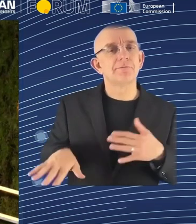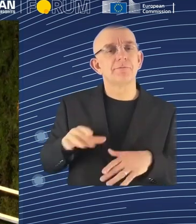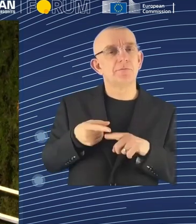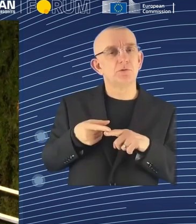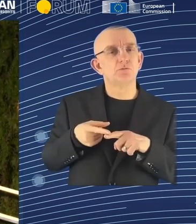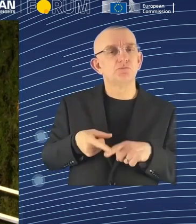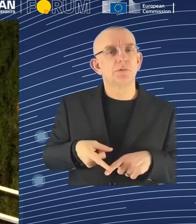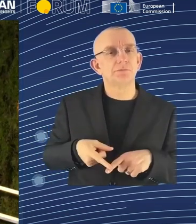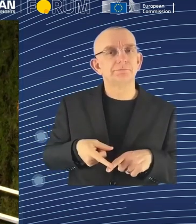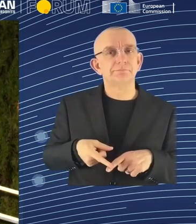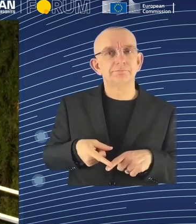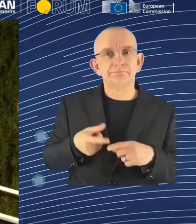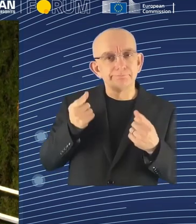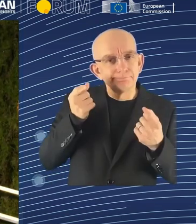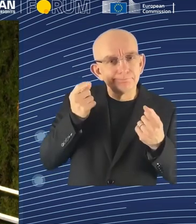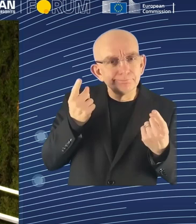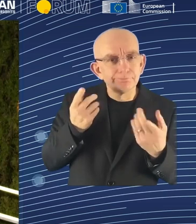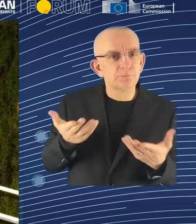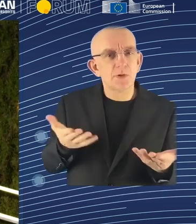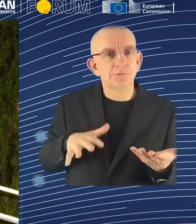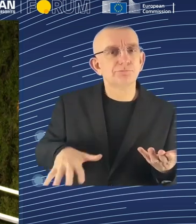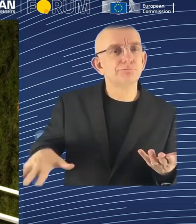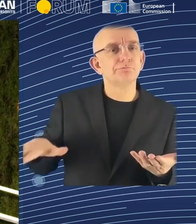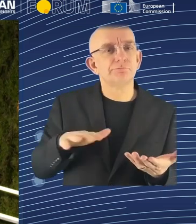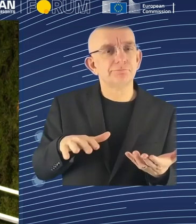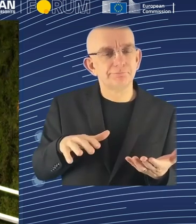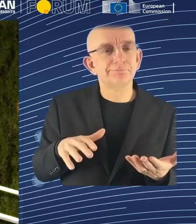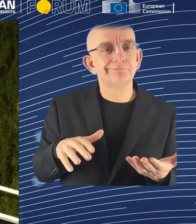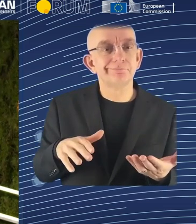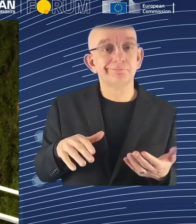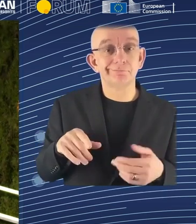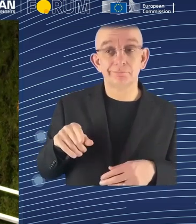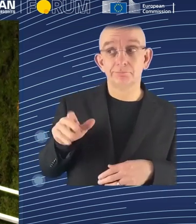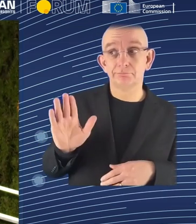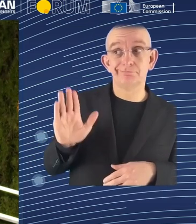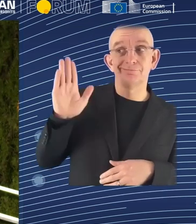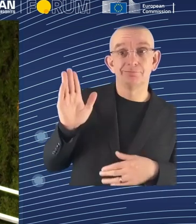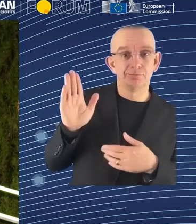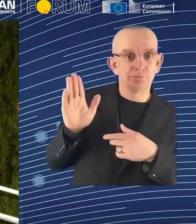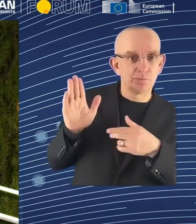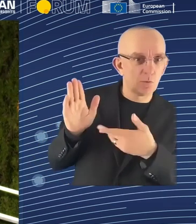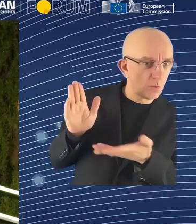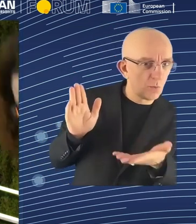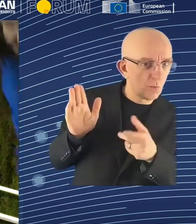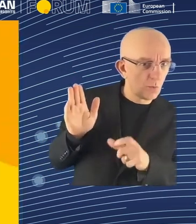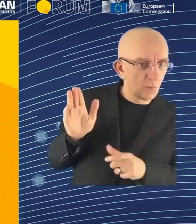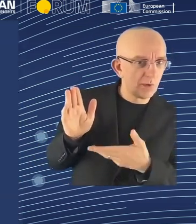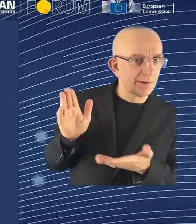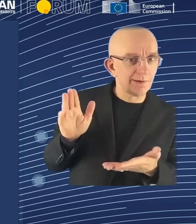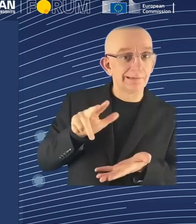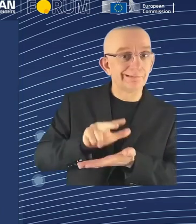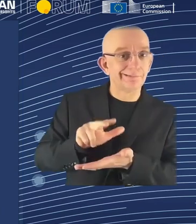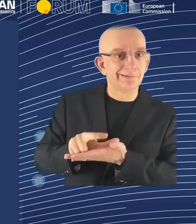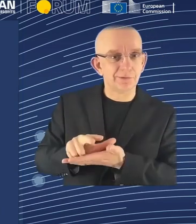so much, Andrea Nalles, Chair of the Executive Board of Federal Employment Agency of Germany. Thank you once again for this conversation. Thank